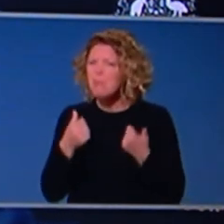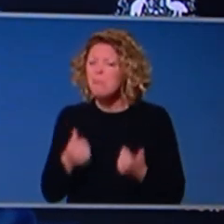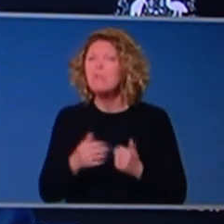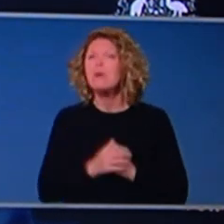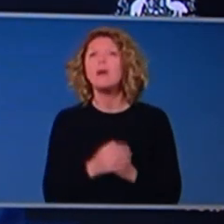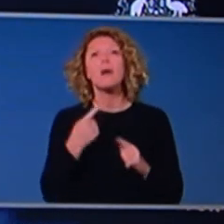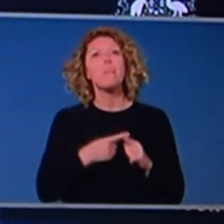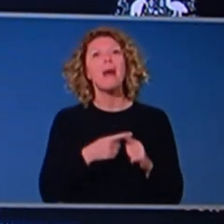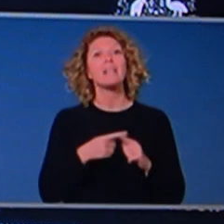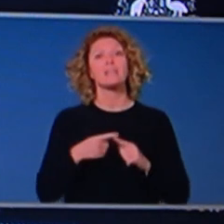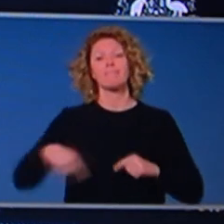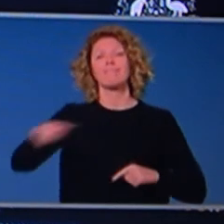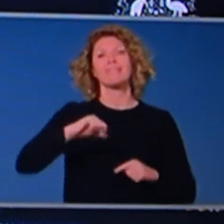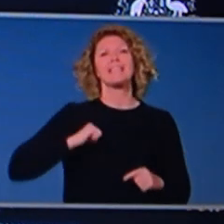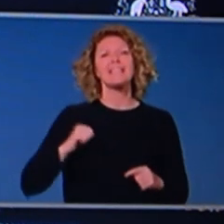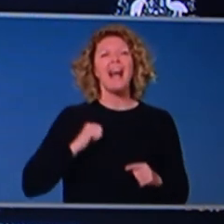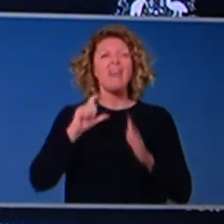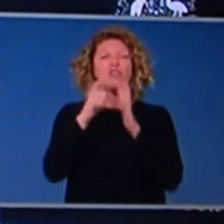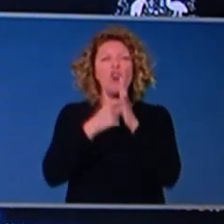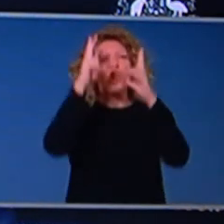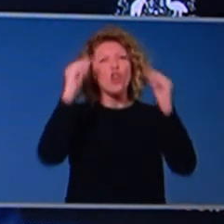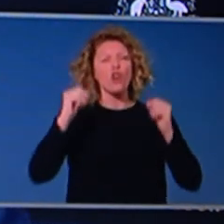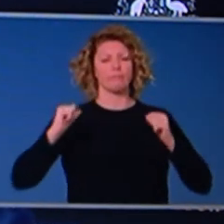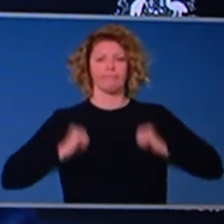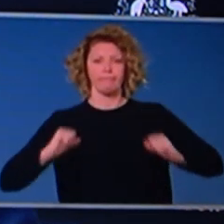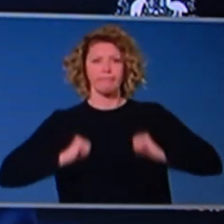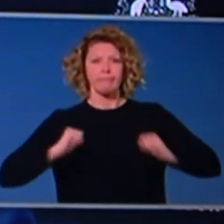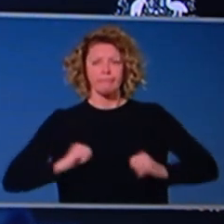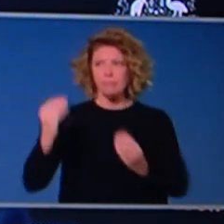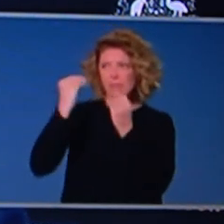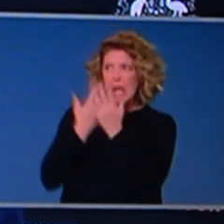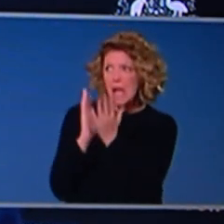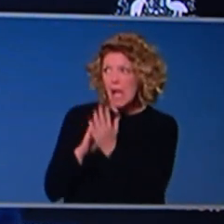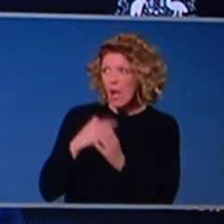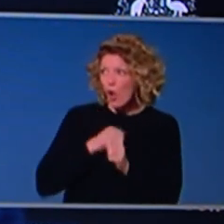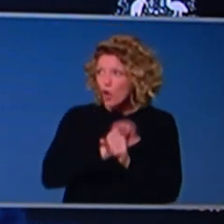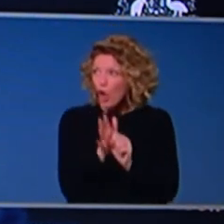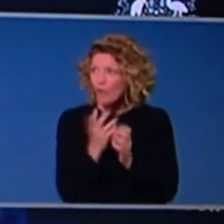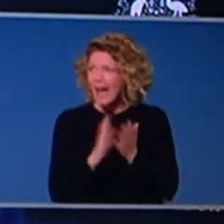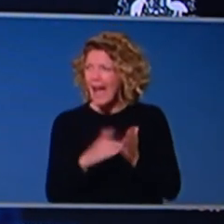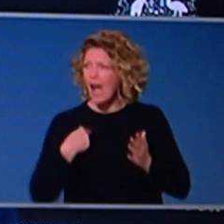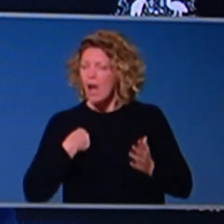workforce training that was required to prepare the health system. So those measures